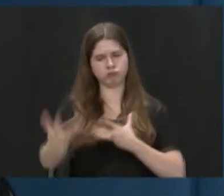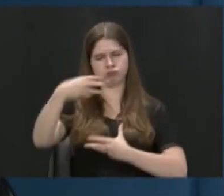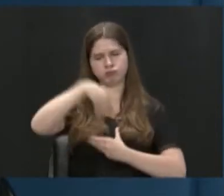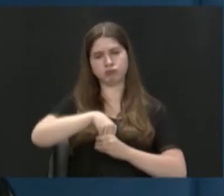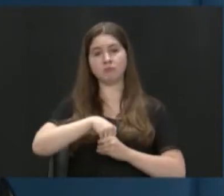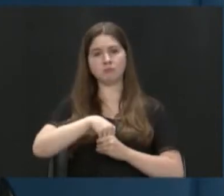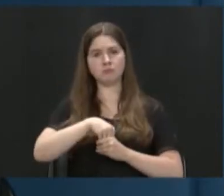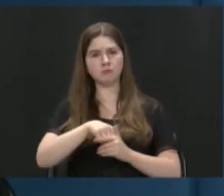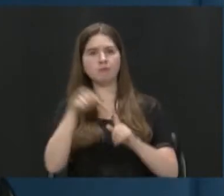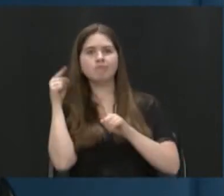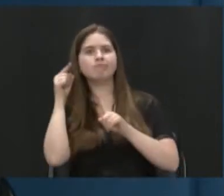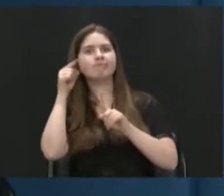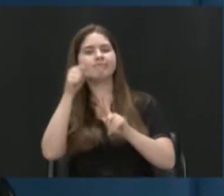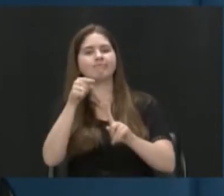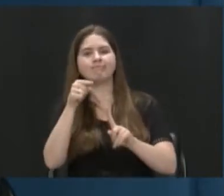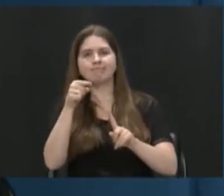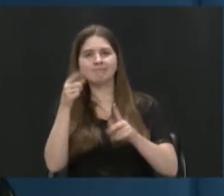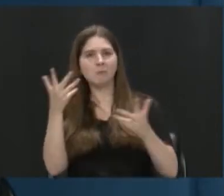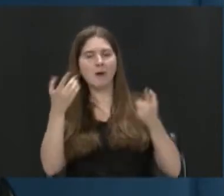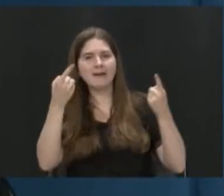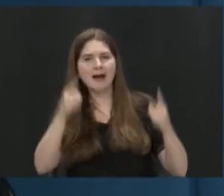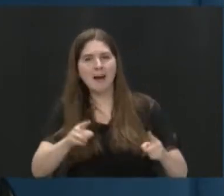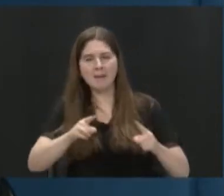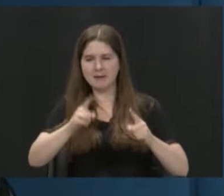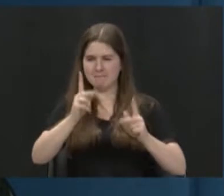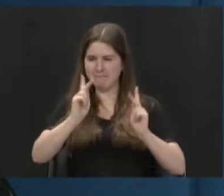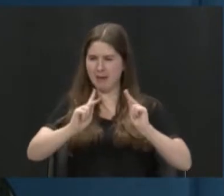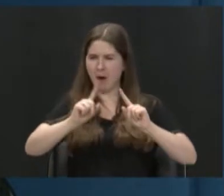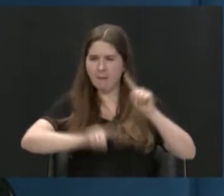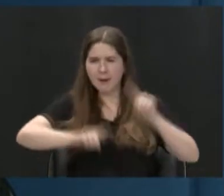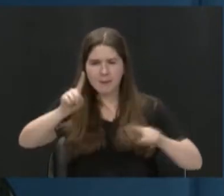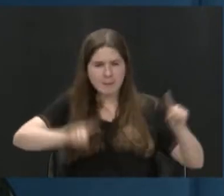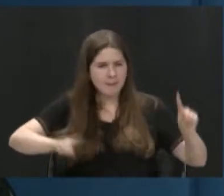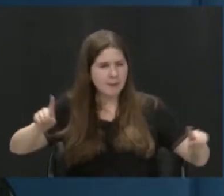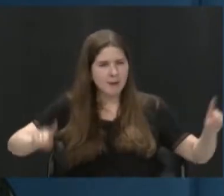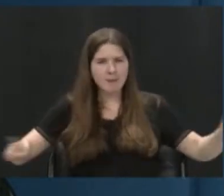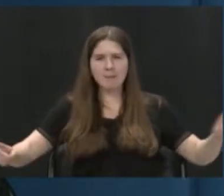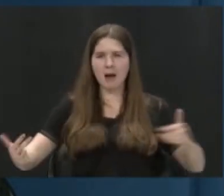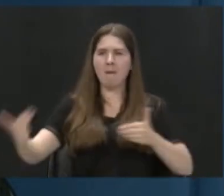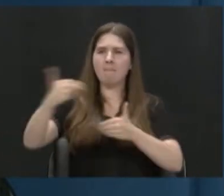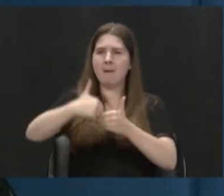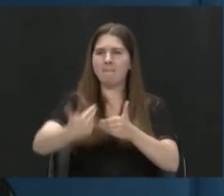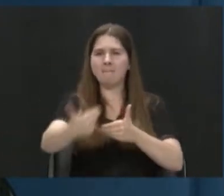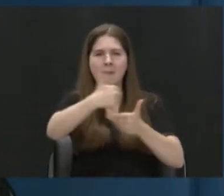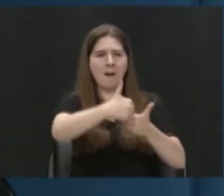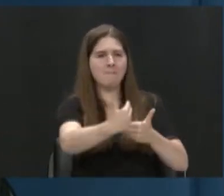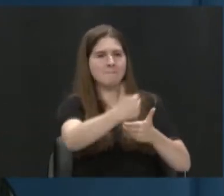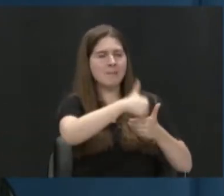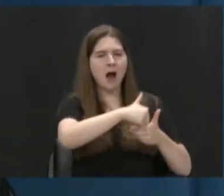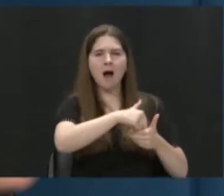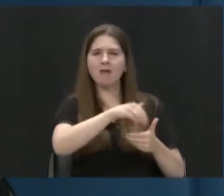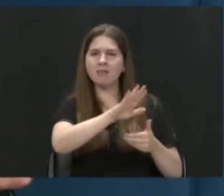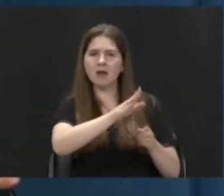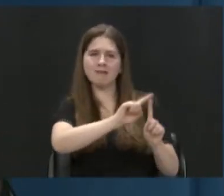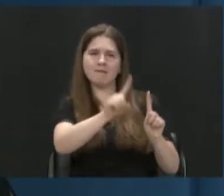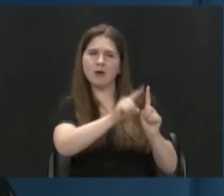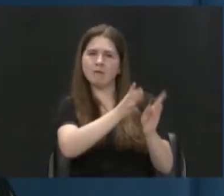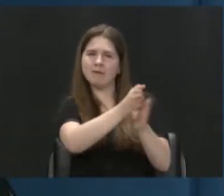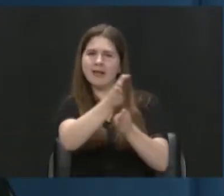what can happen if we put a very diverse group of people together, you know, academically, discipline-wise,